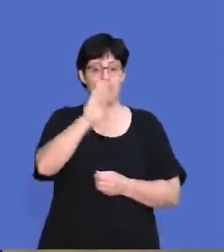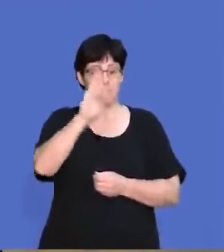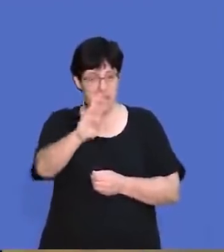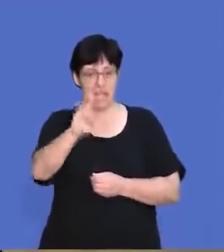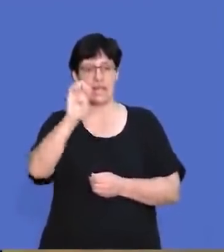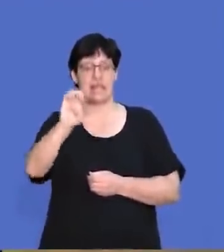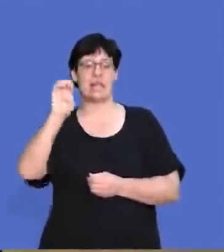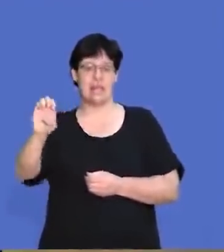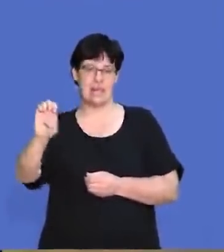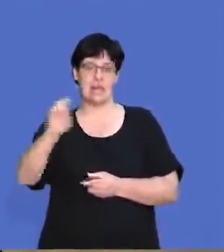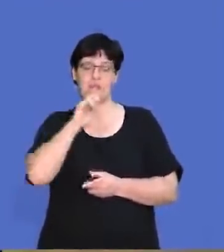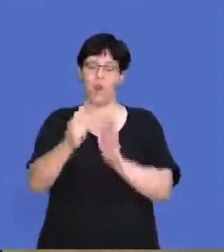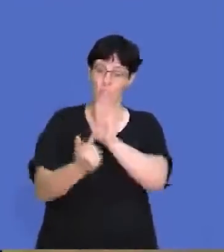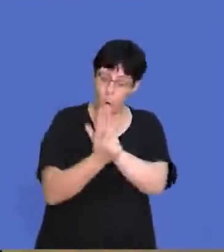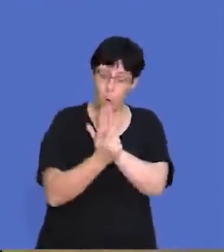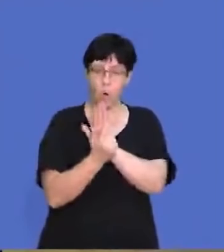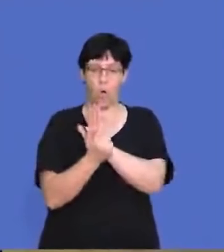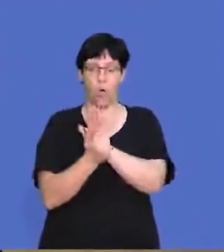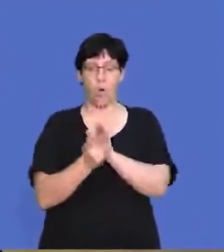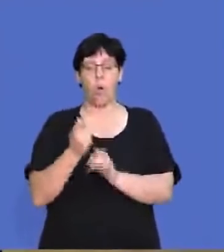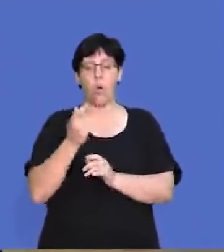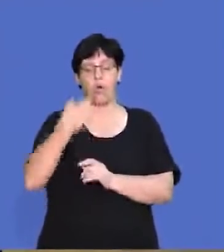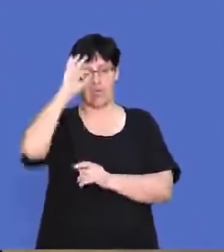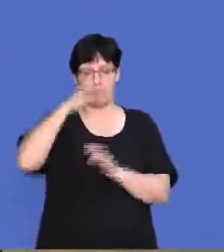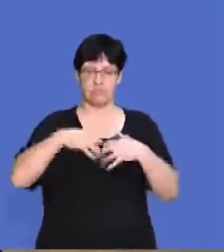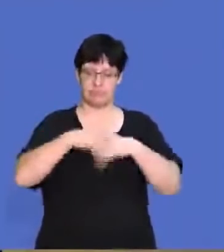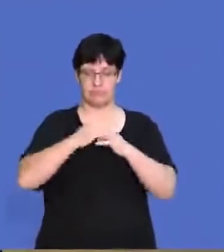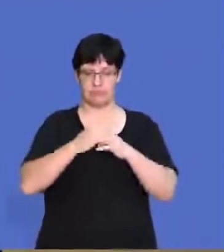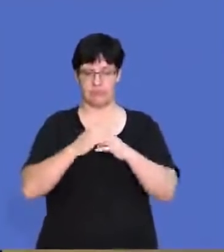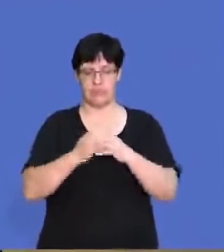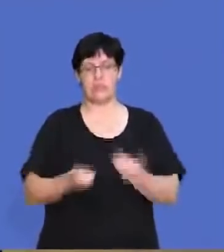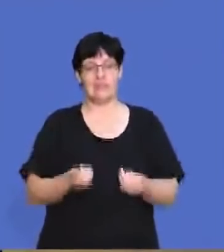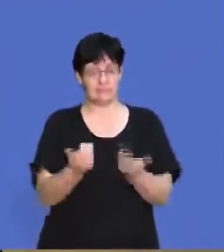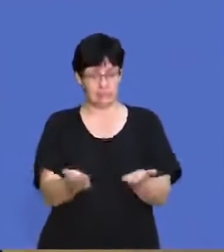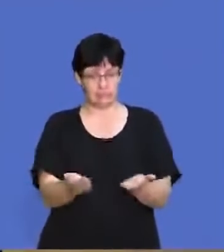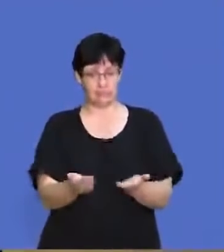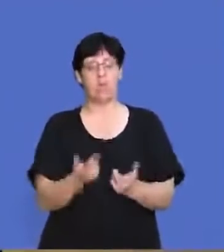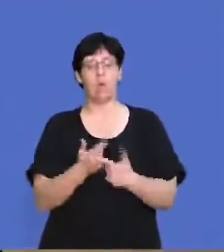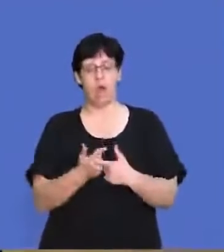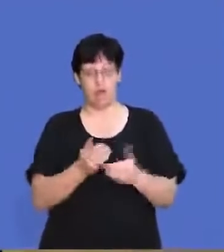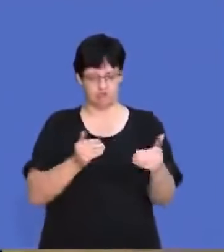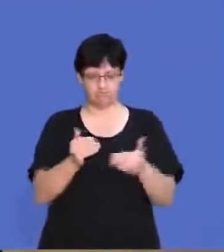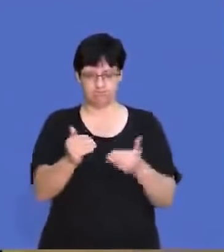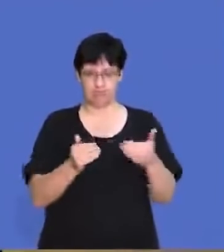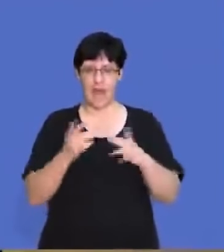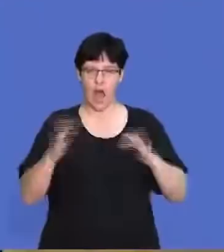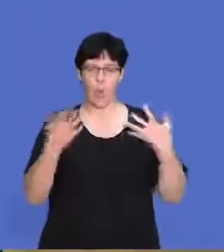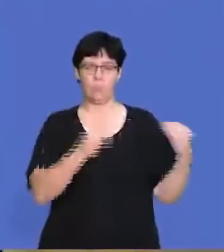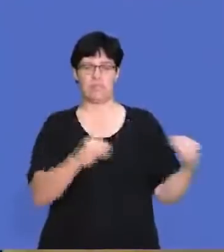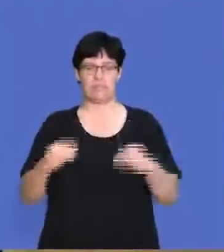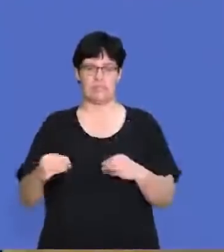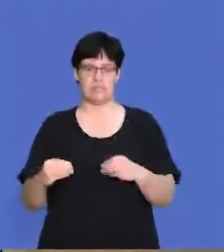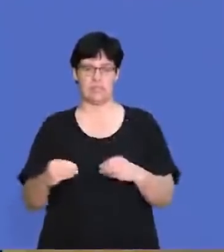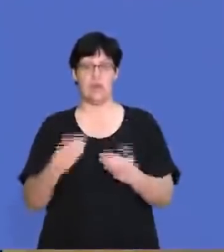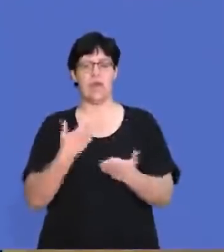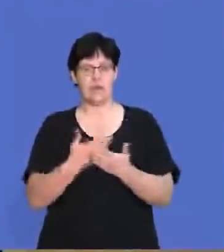black economic empowerment is a law that the government brought out in which it regulates how businesses